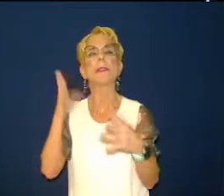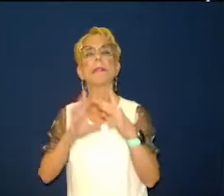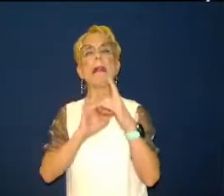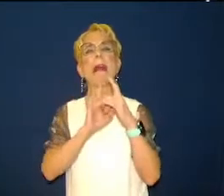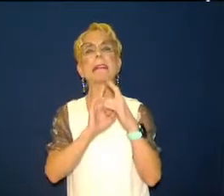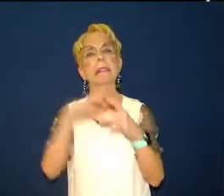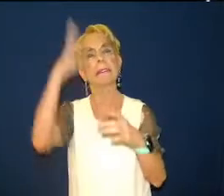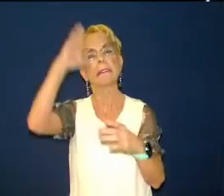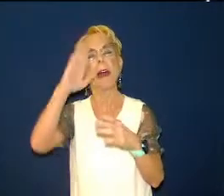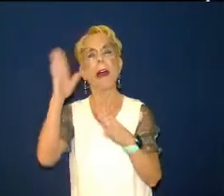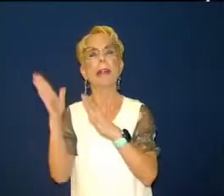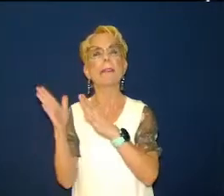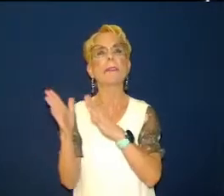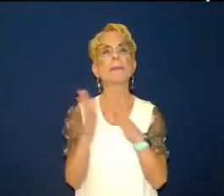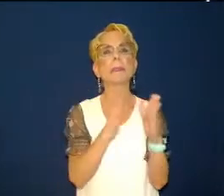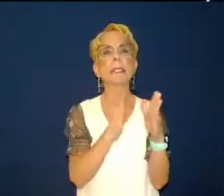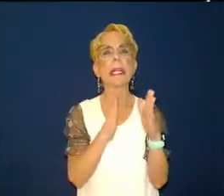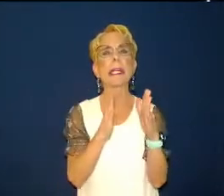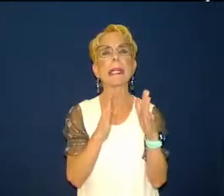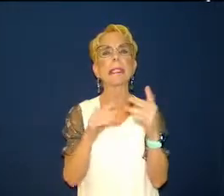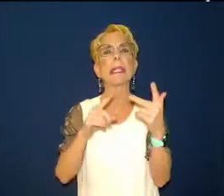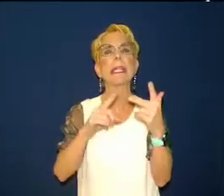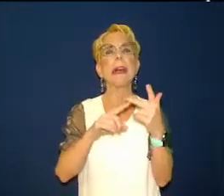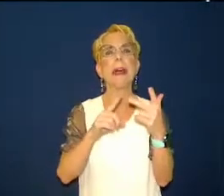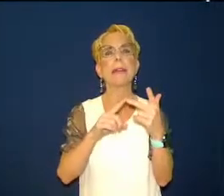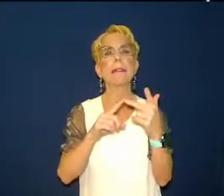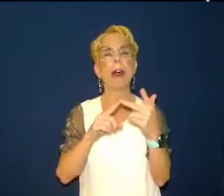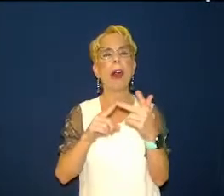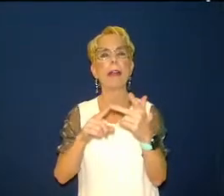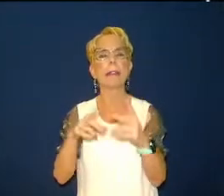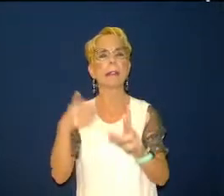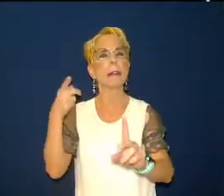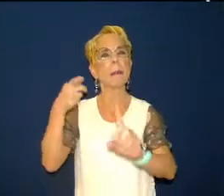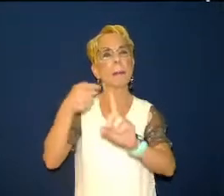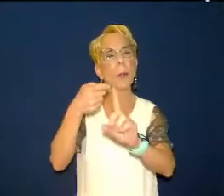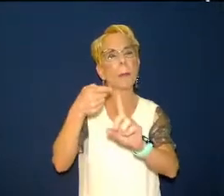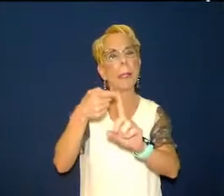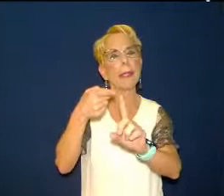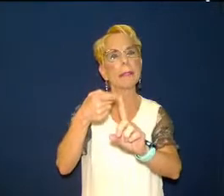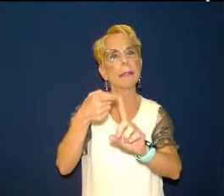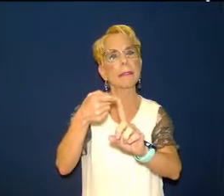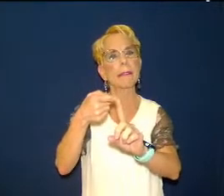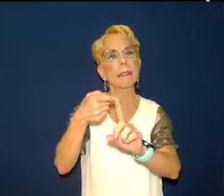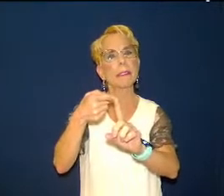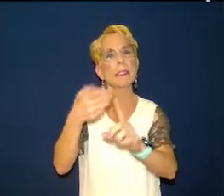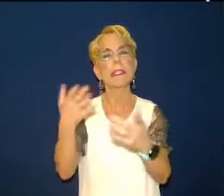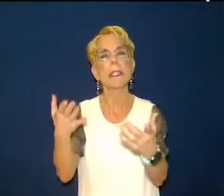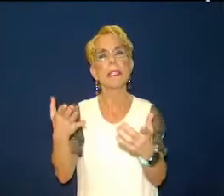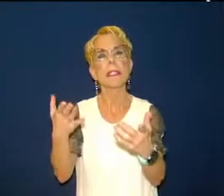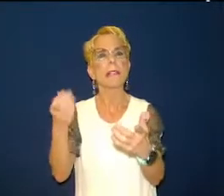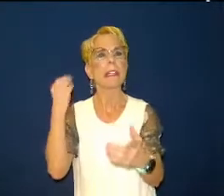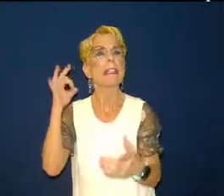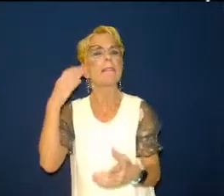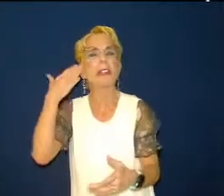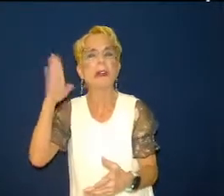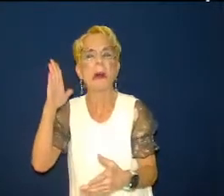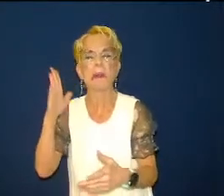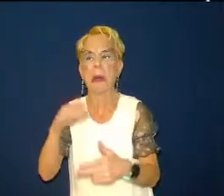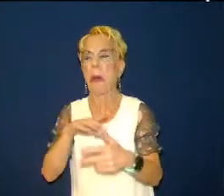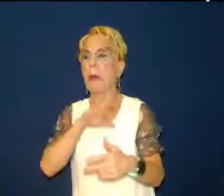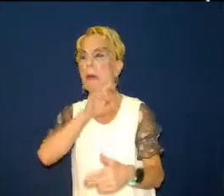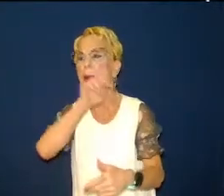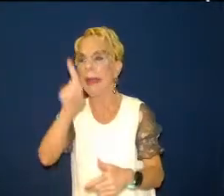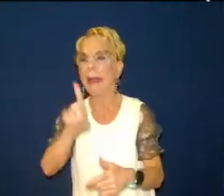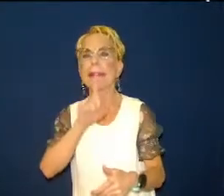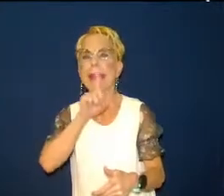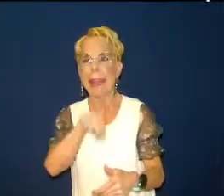word it might be time for me to wake up so if you could just answer those questions yourself where do you fit in and